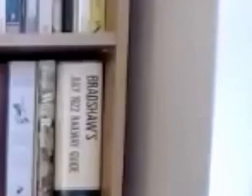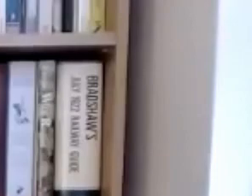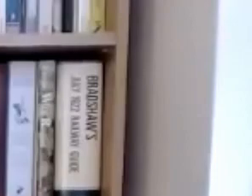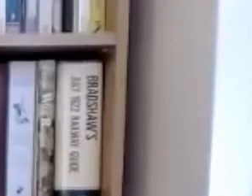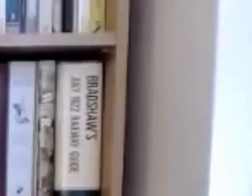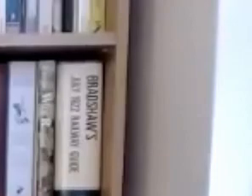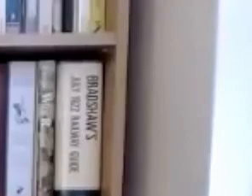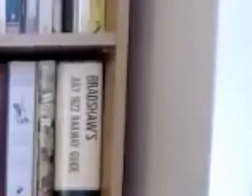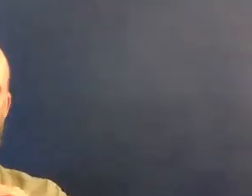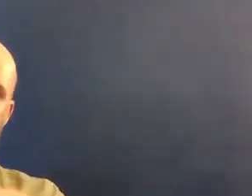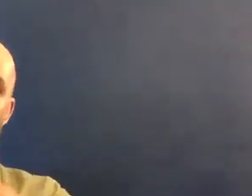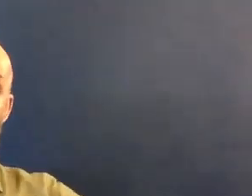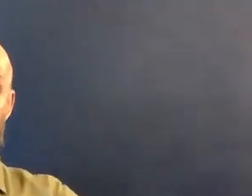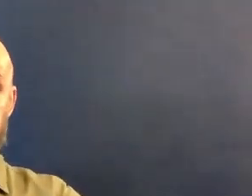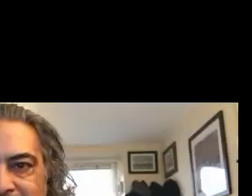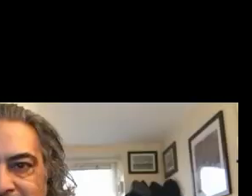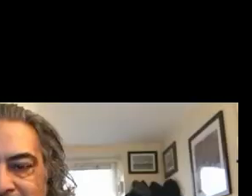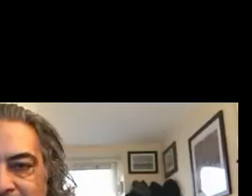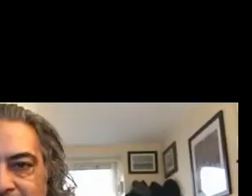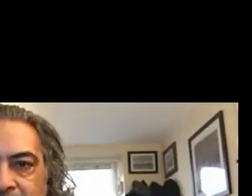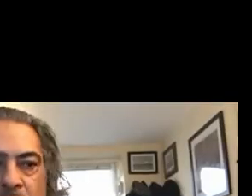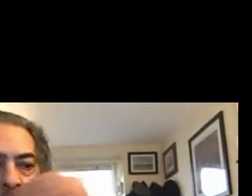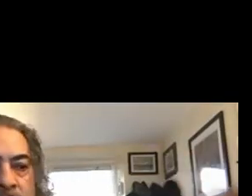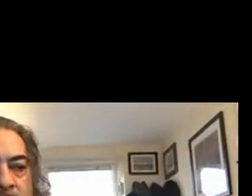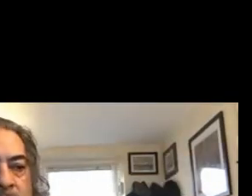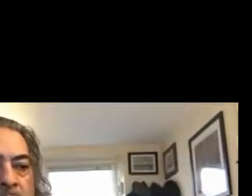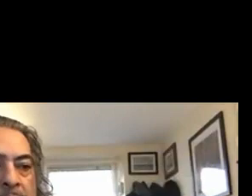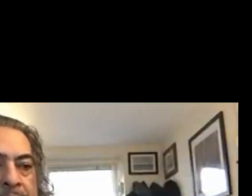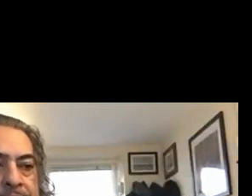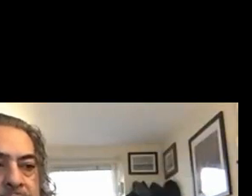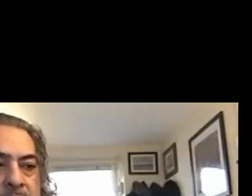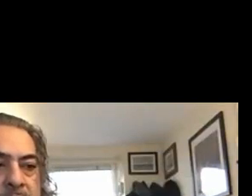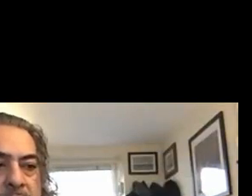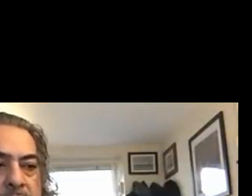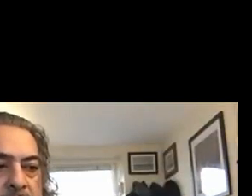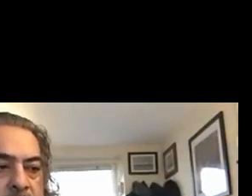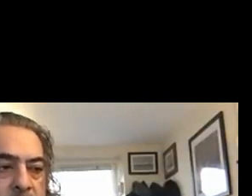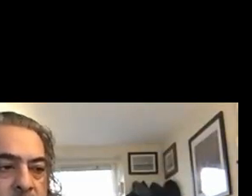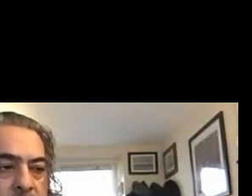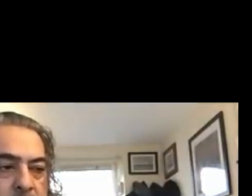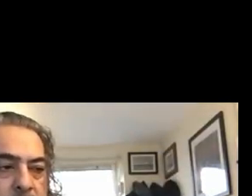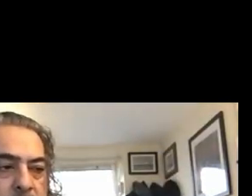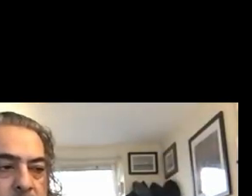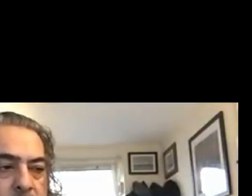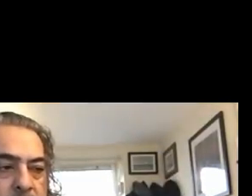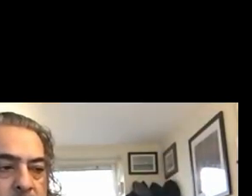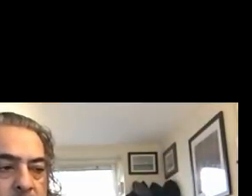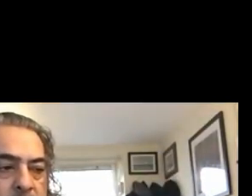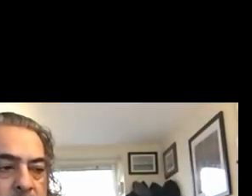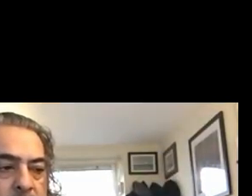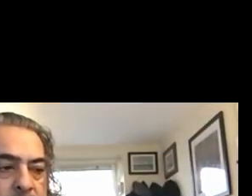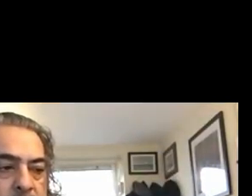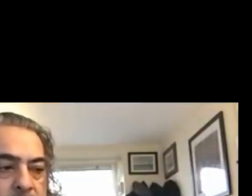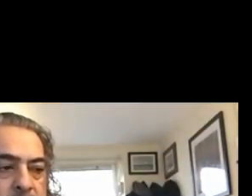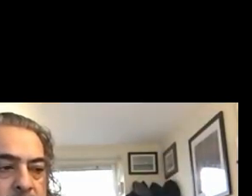on your screens. So, our first guest is Rabia Hussain. Rabia is an independent filmmaker who has worked on